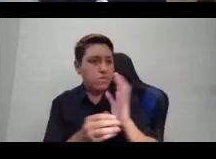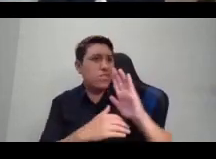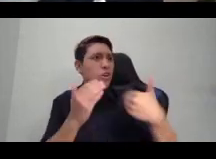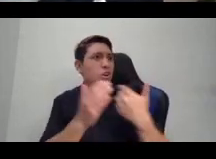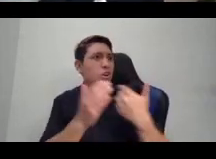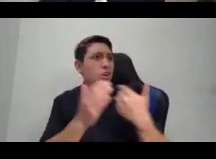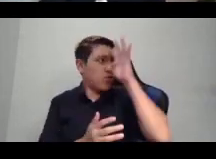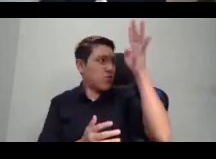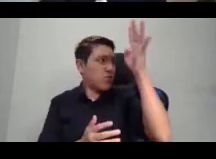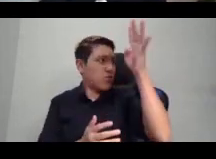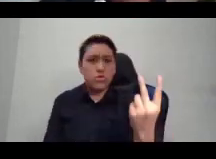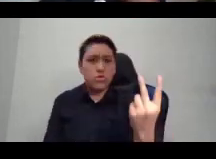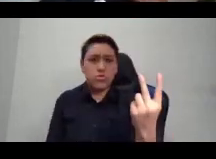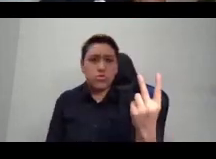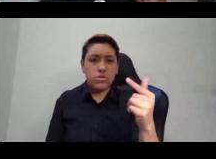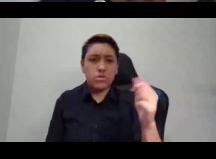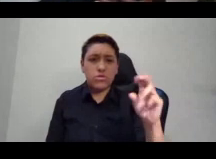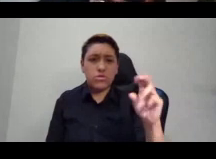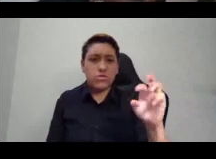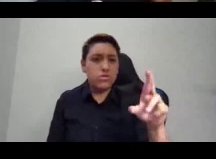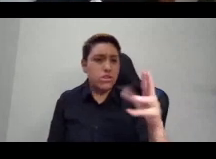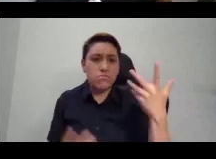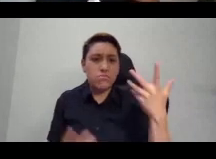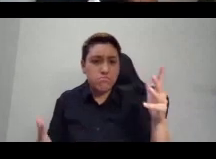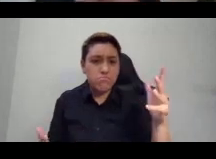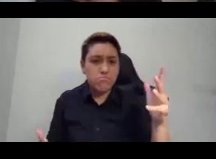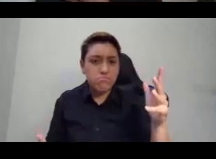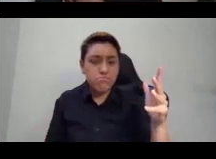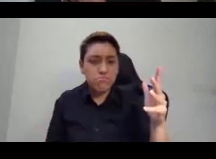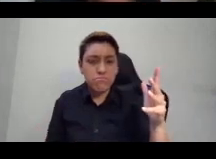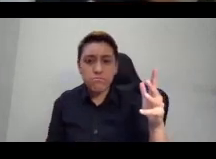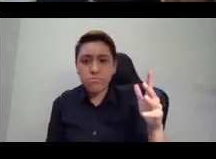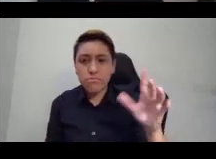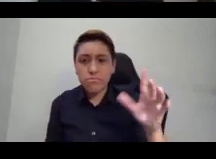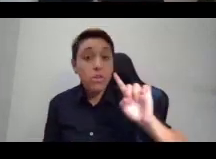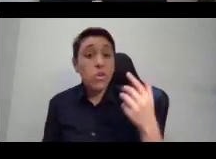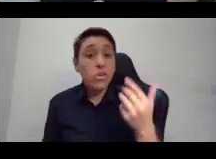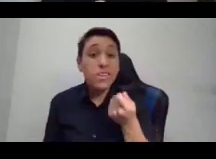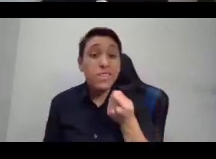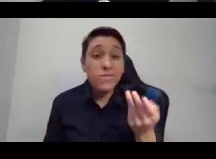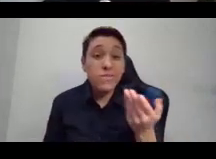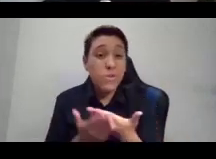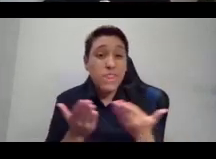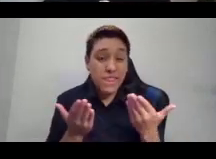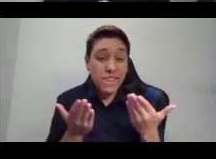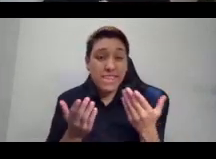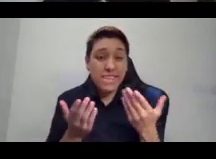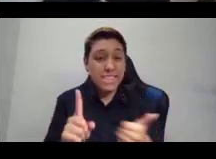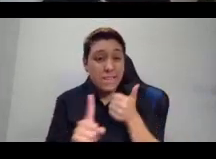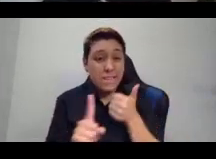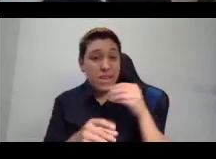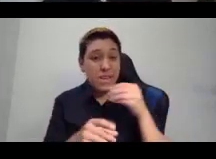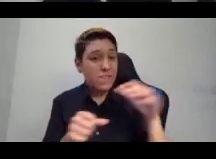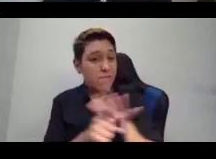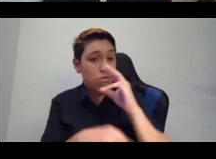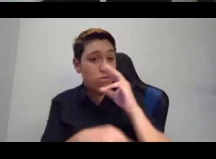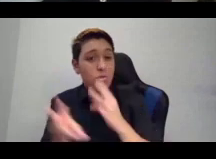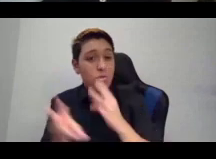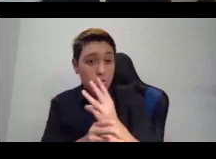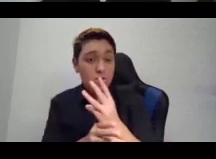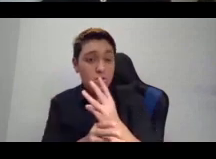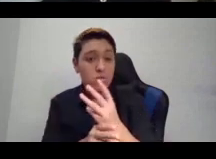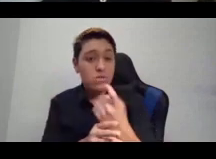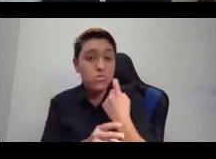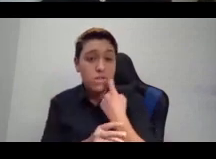of the human species? And there are only a few things that have impacted the entire world in the past few decades